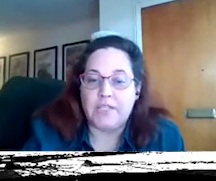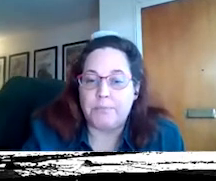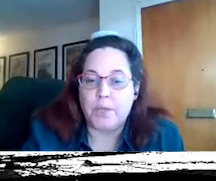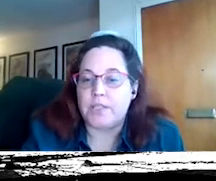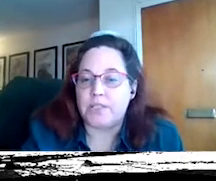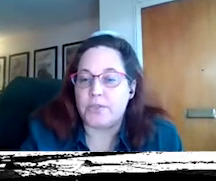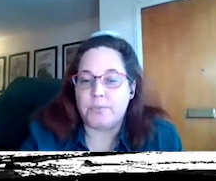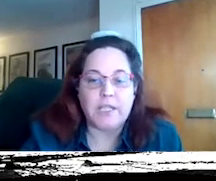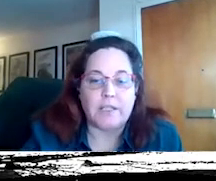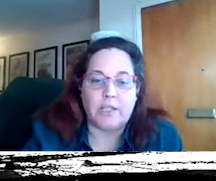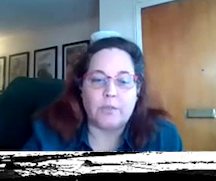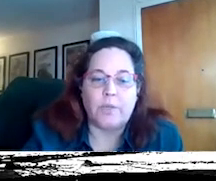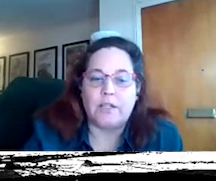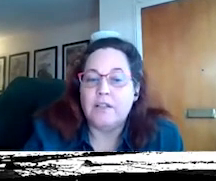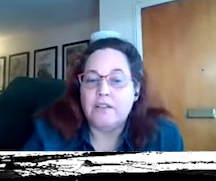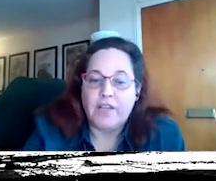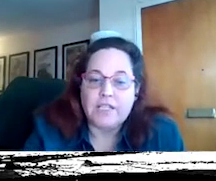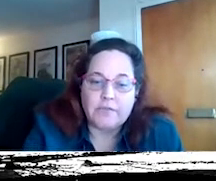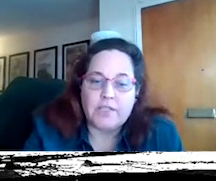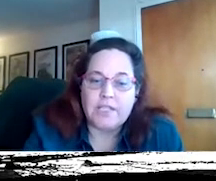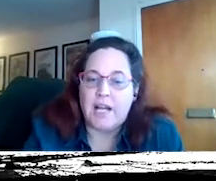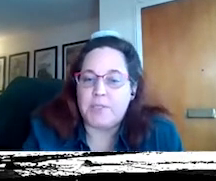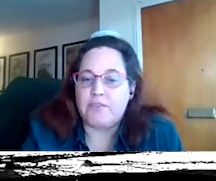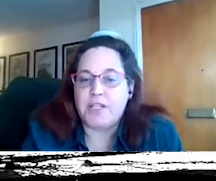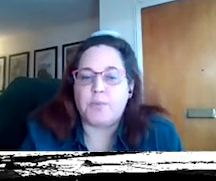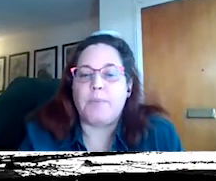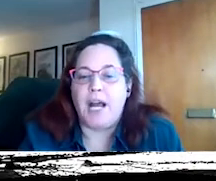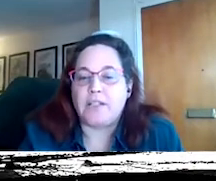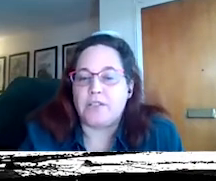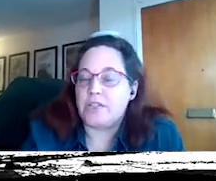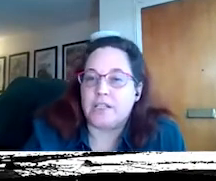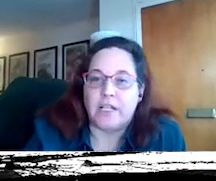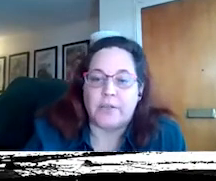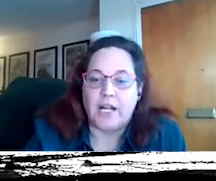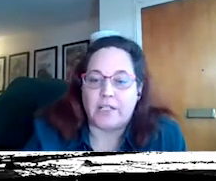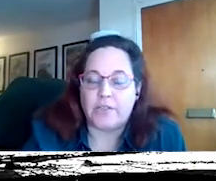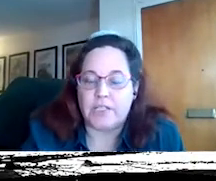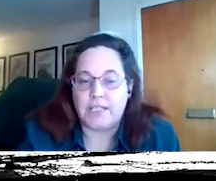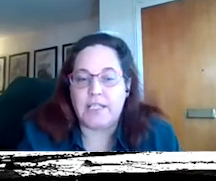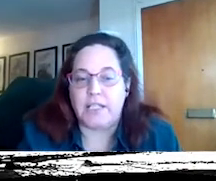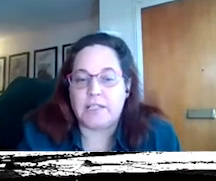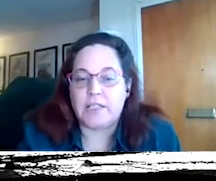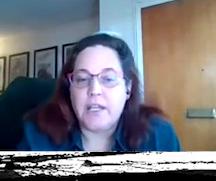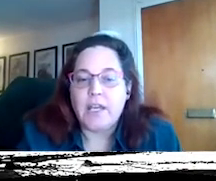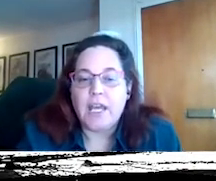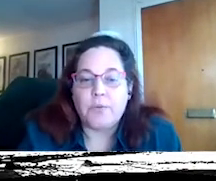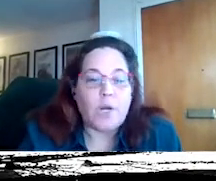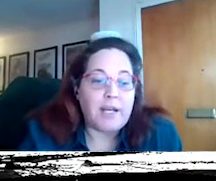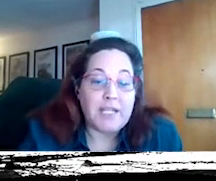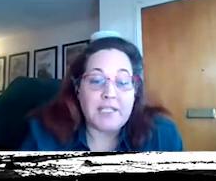I've seen posts on social media, though, where fans have used these apps to face swap actors onto other actors in these scenes.